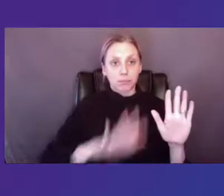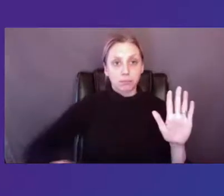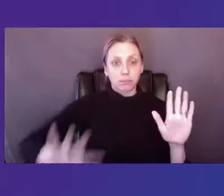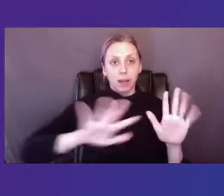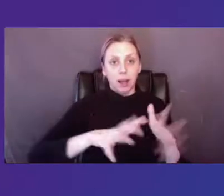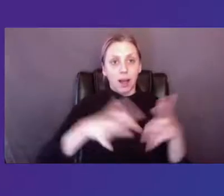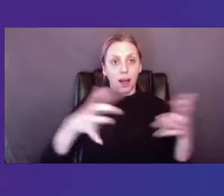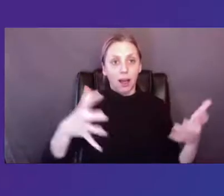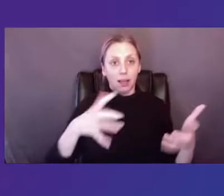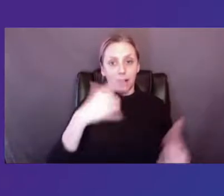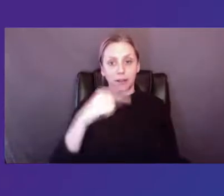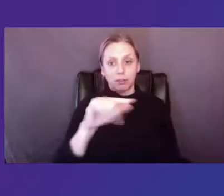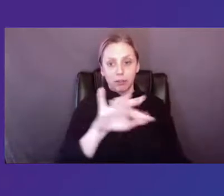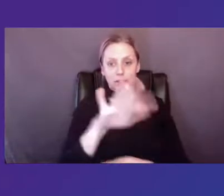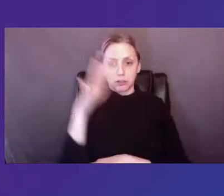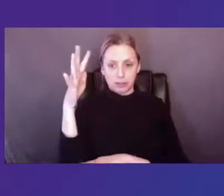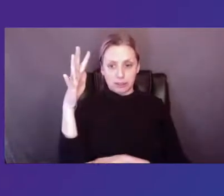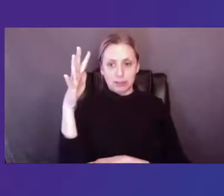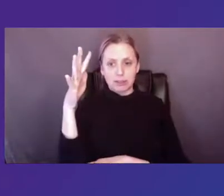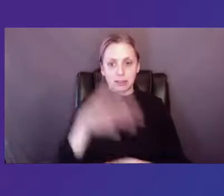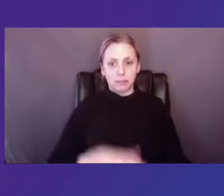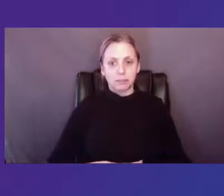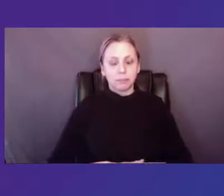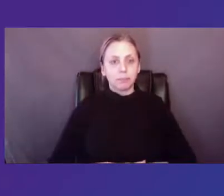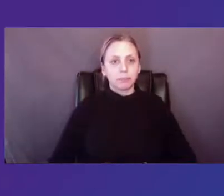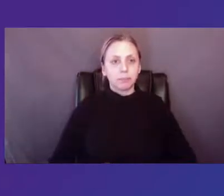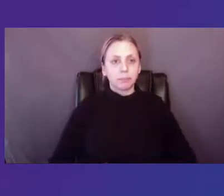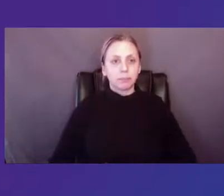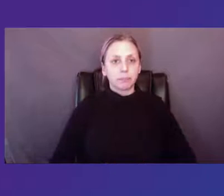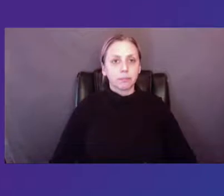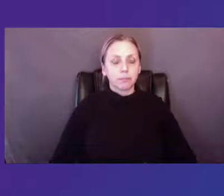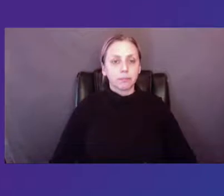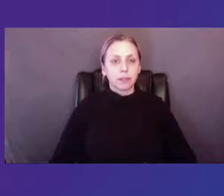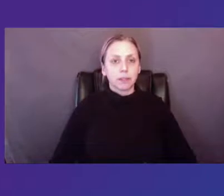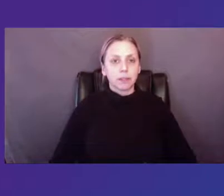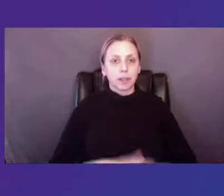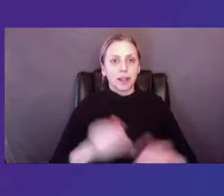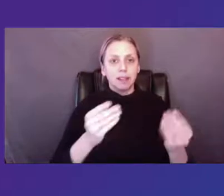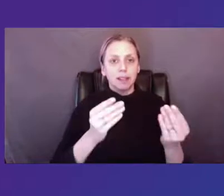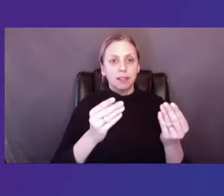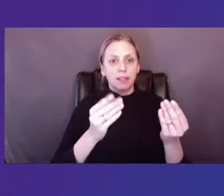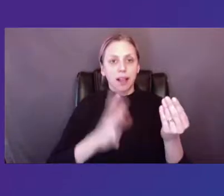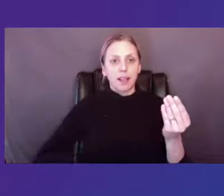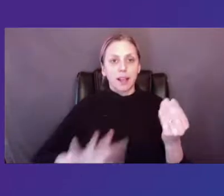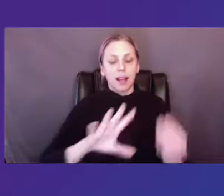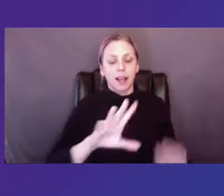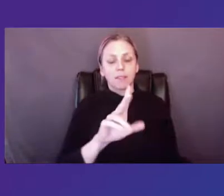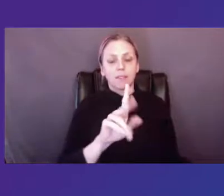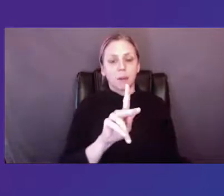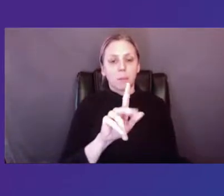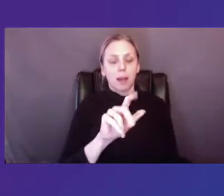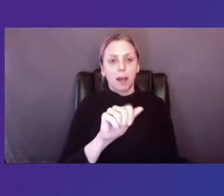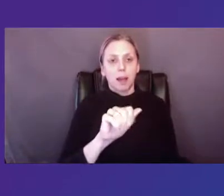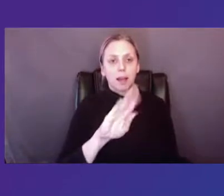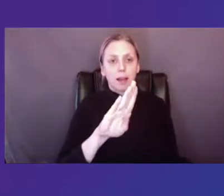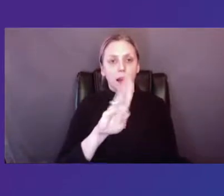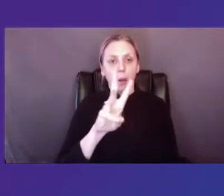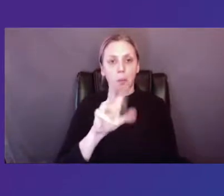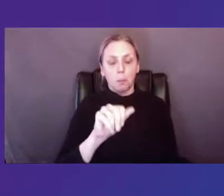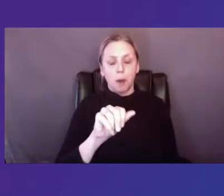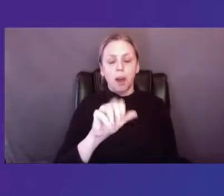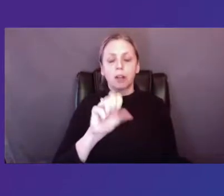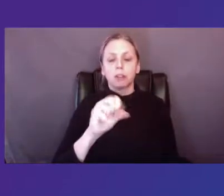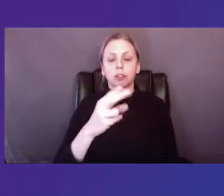lot of green trees on land that's stewarded by the Catawba, Shikori, Tuscarora, and Eno